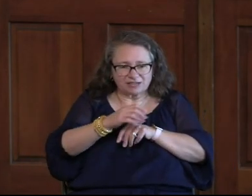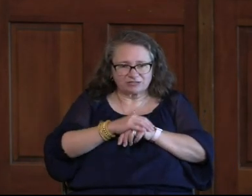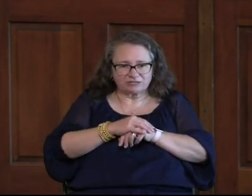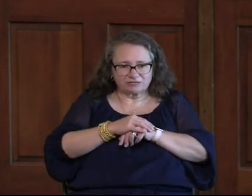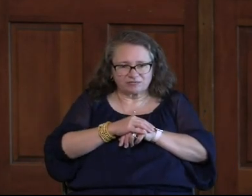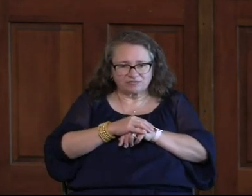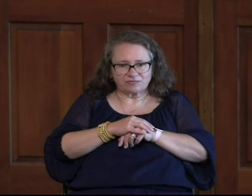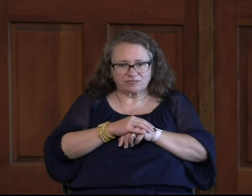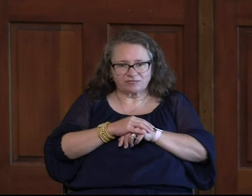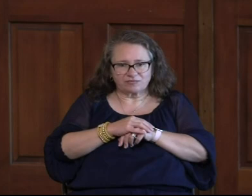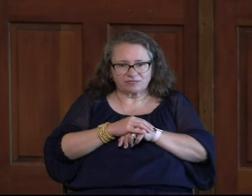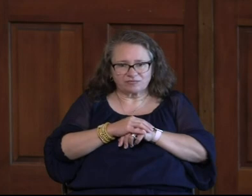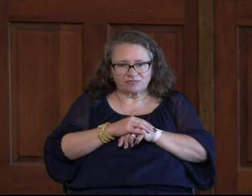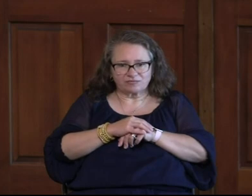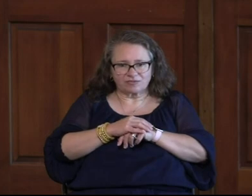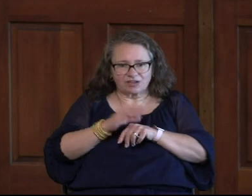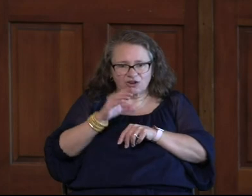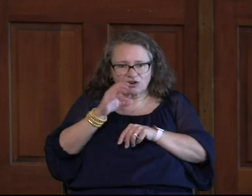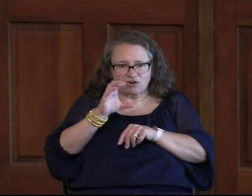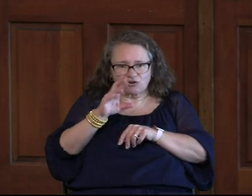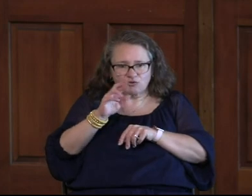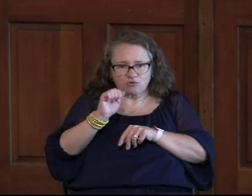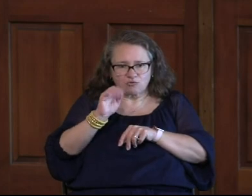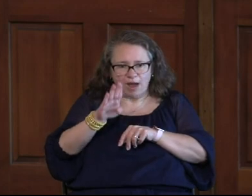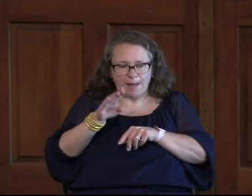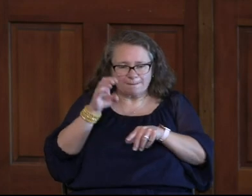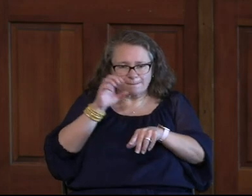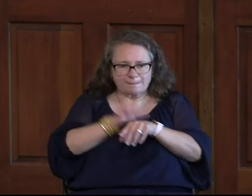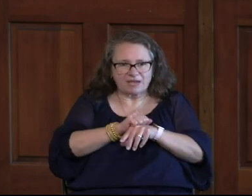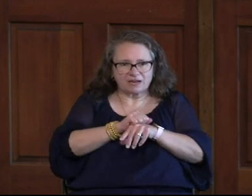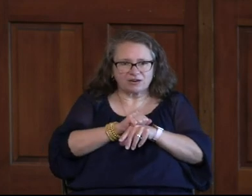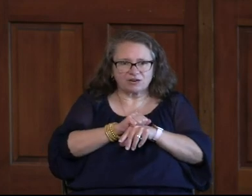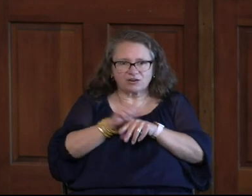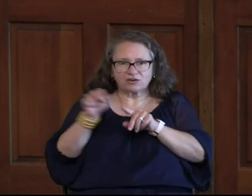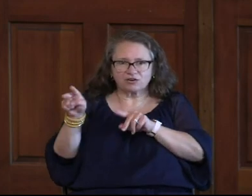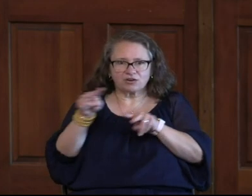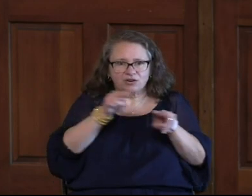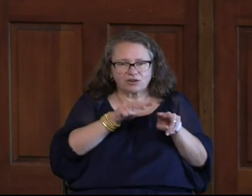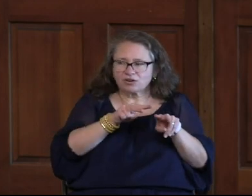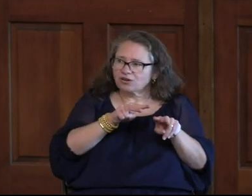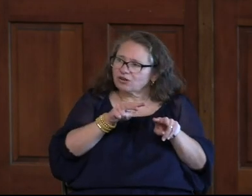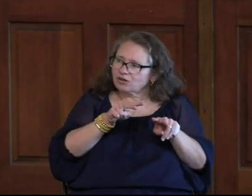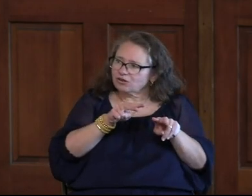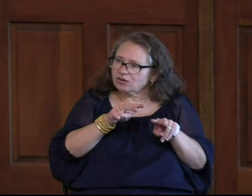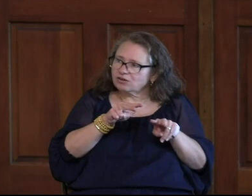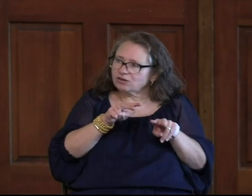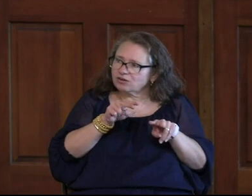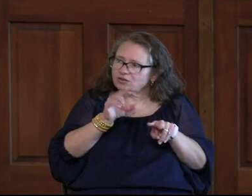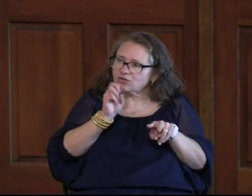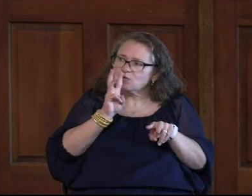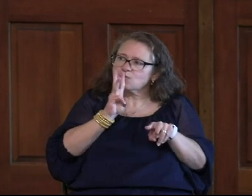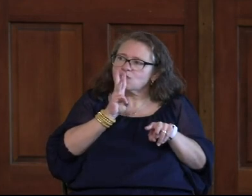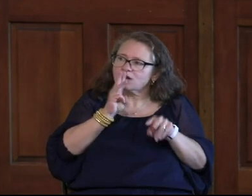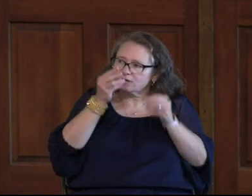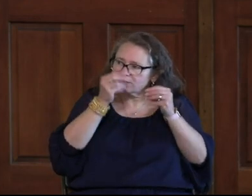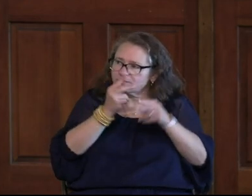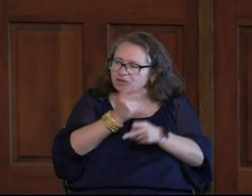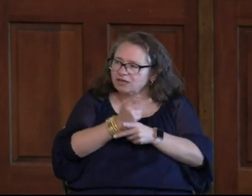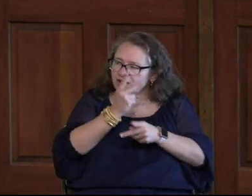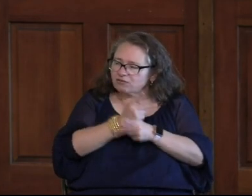And he said, it was a crab that bit her. And she turned around to let me know there are crabs in the water, be careful.